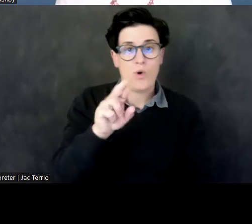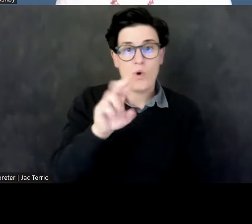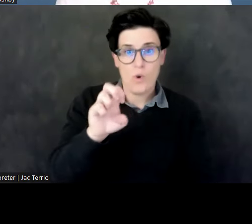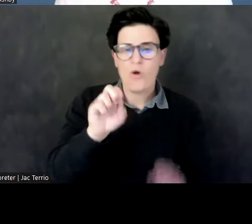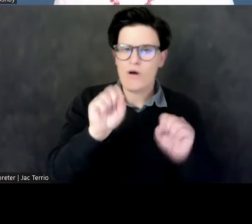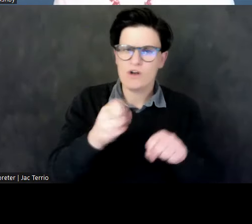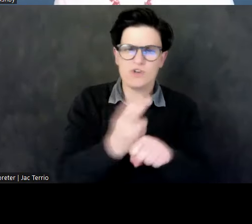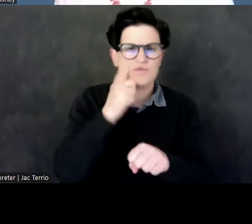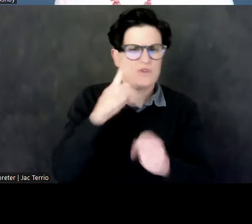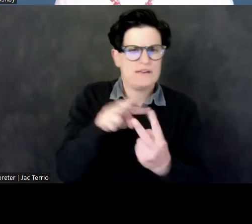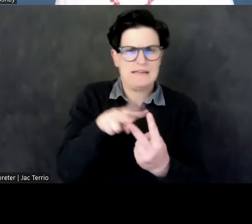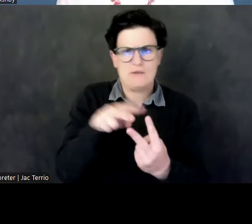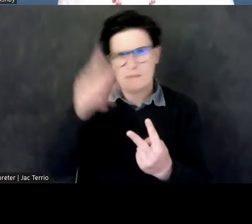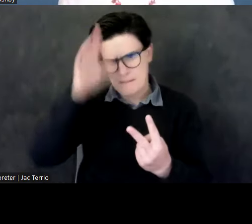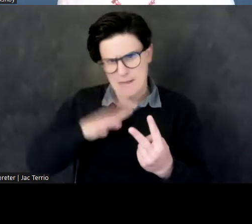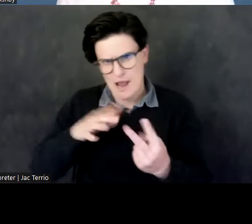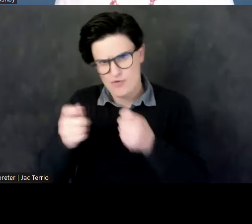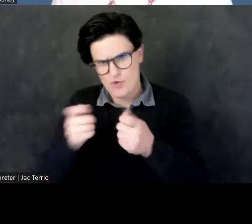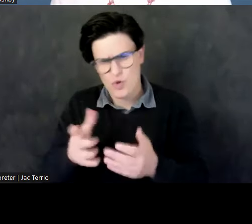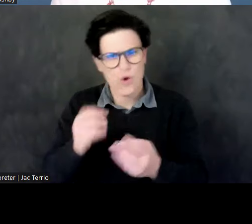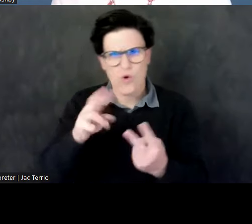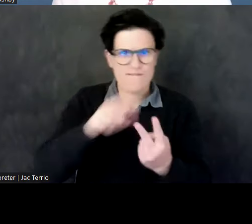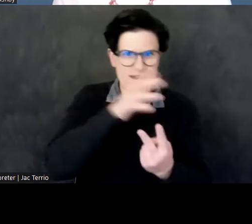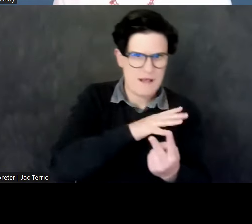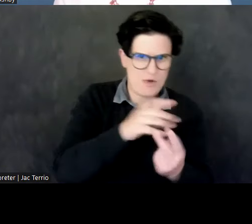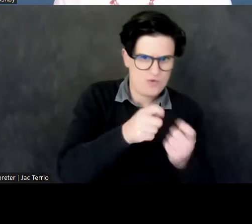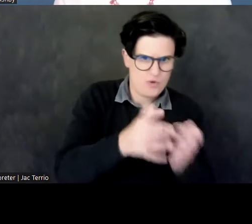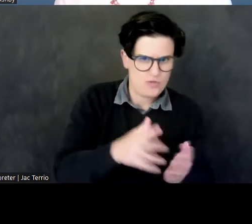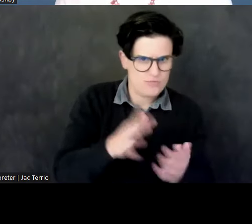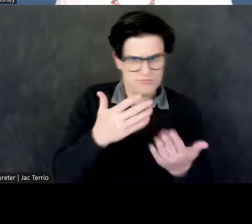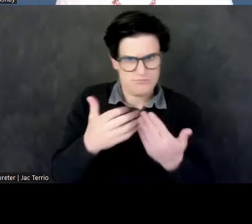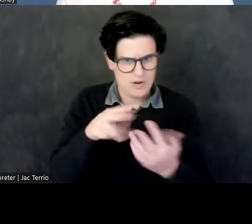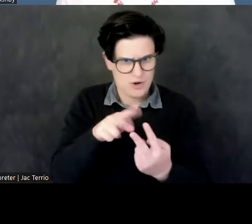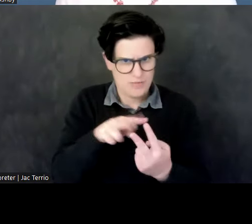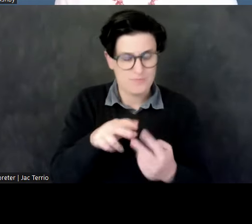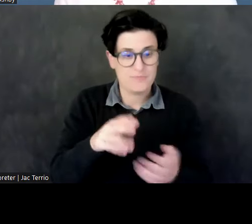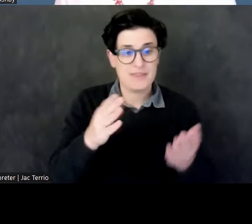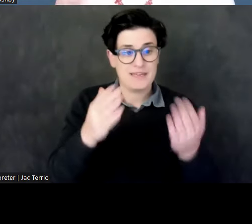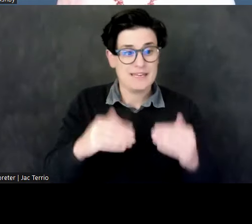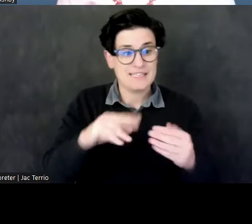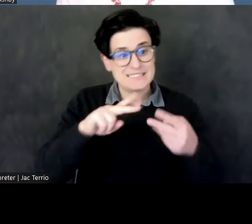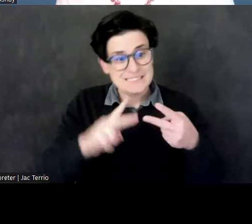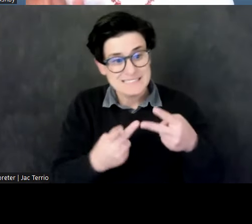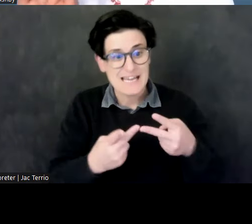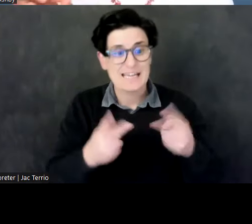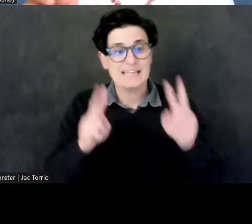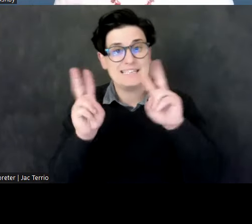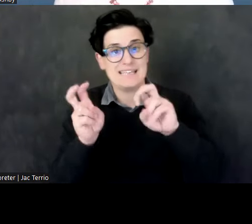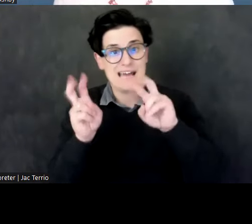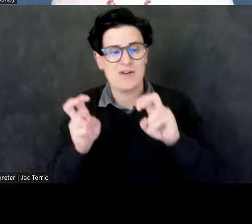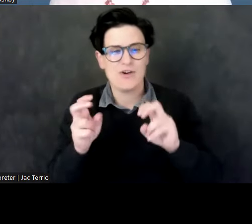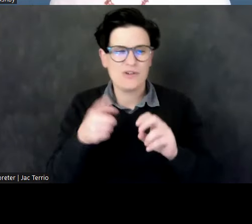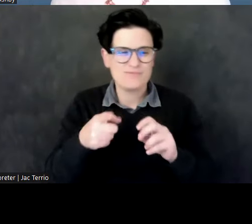ruler. And the second title is Kandake, which we're still working to a